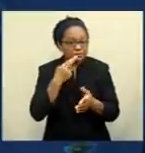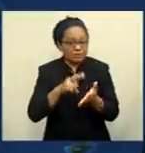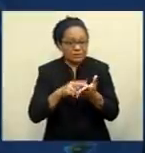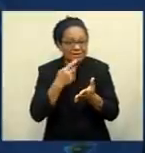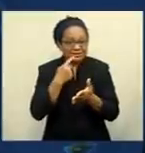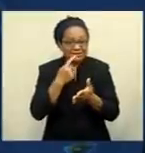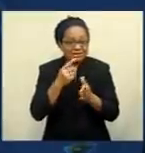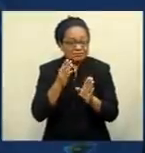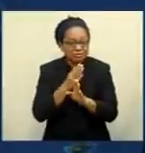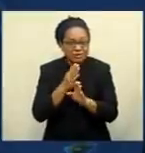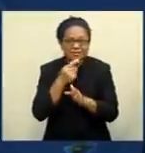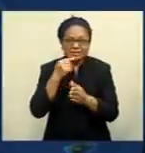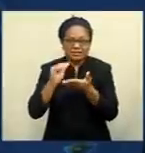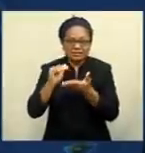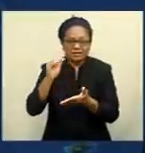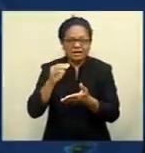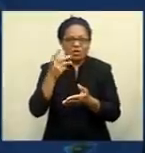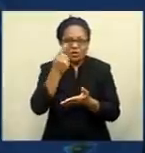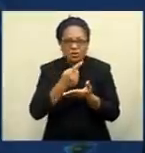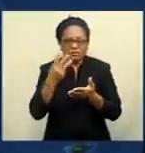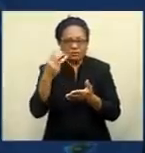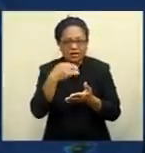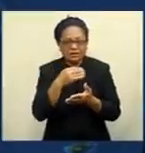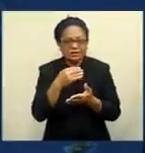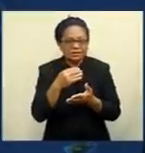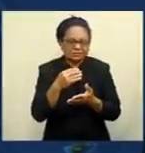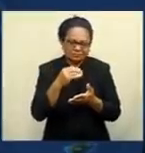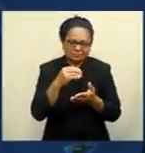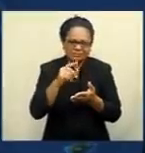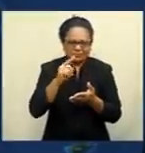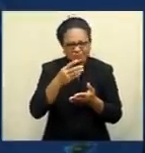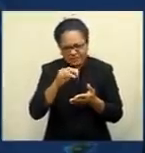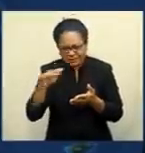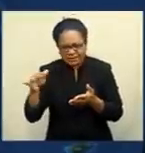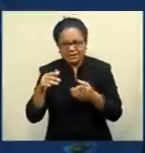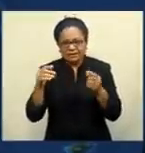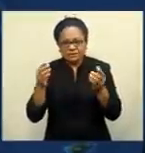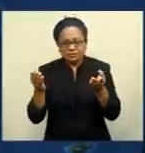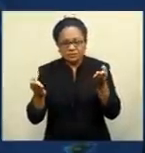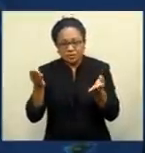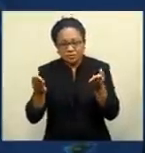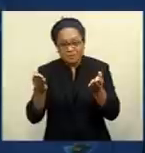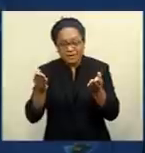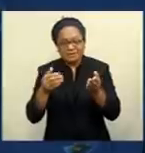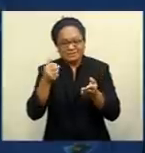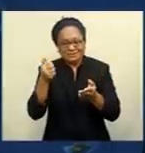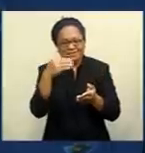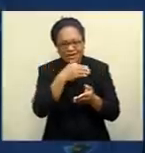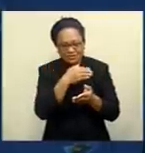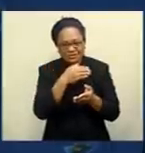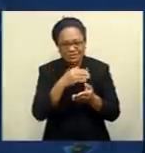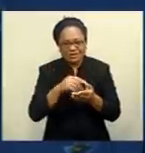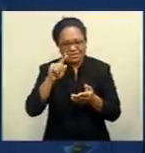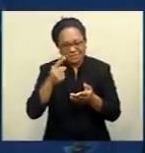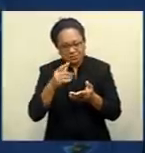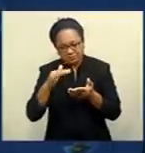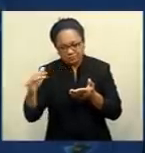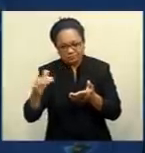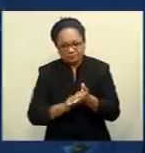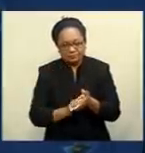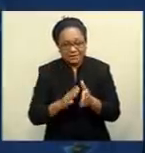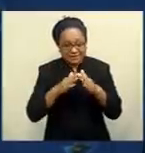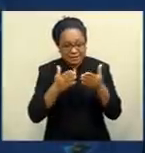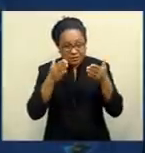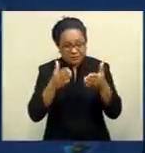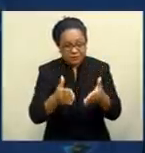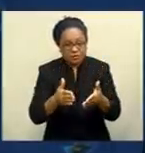rose only $374,000 in August against $613,000 forecast. The focus is now on the weekly